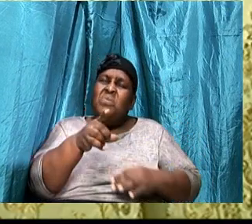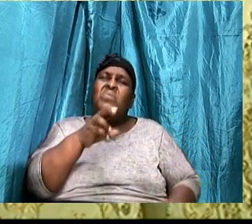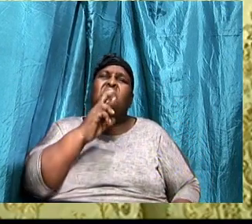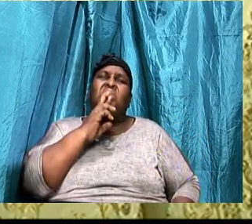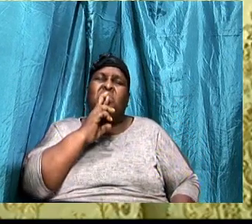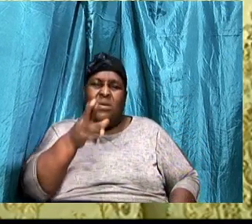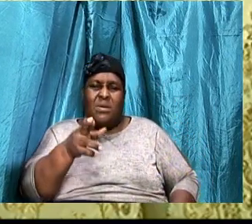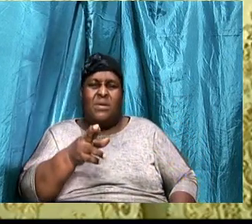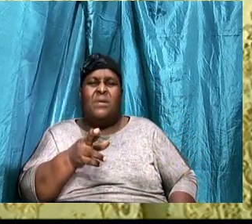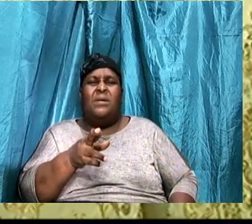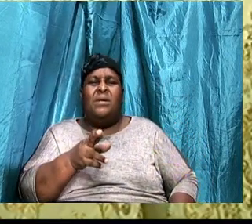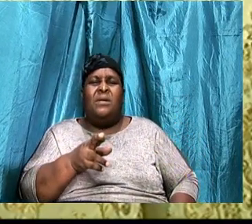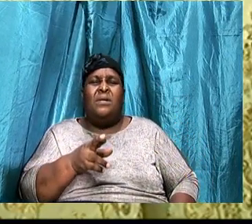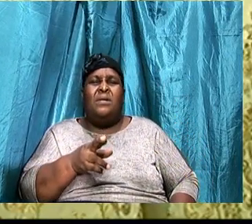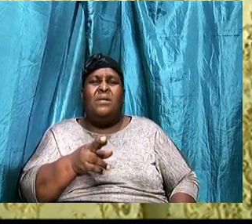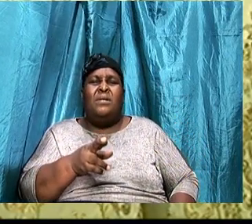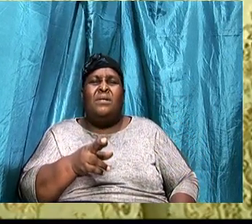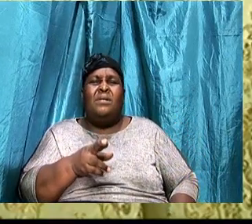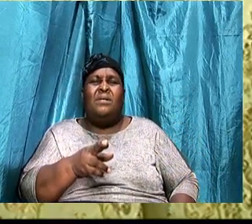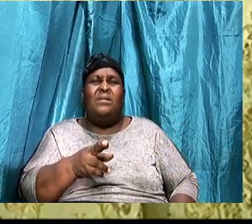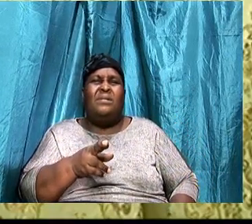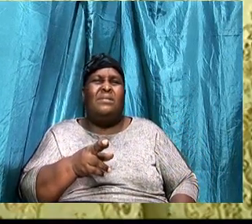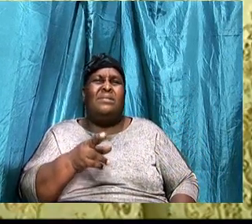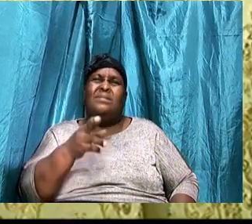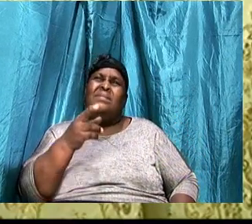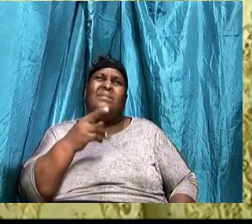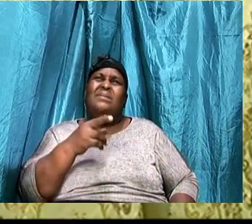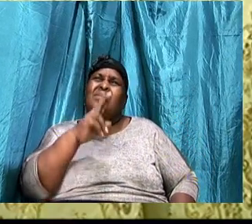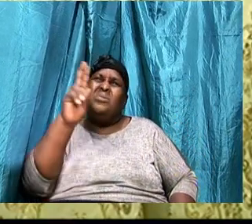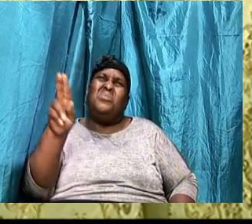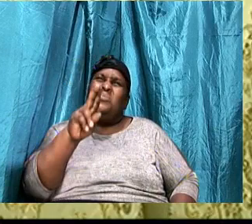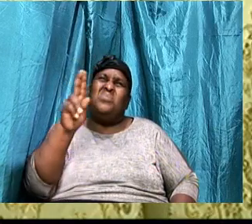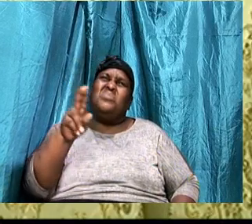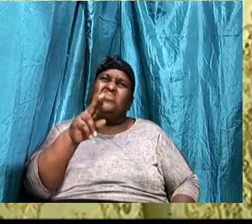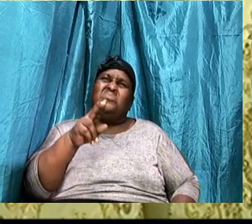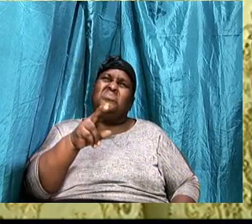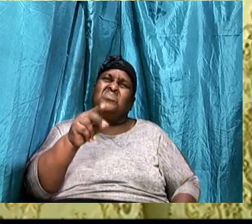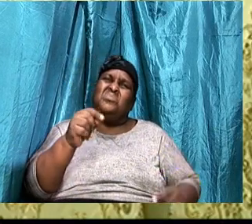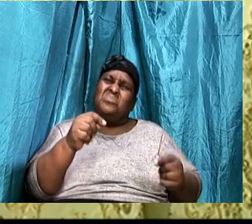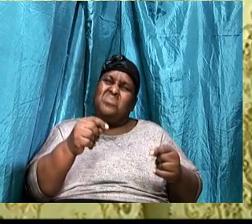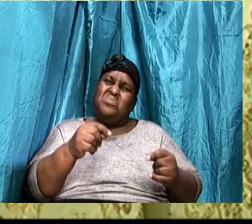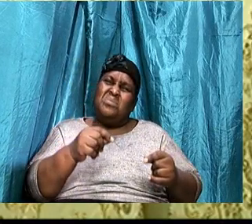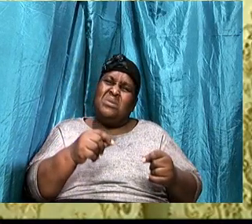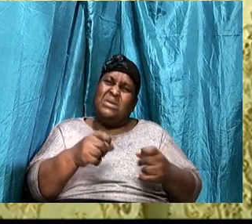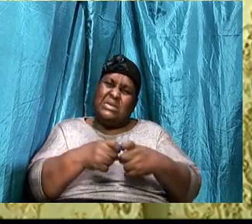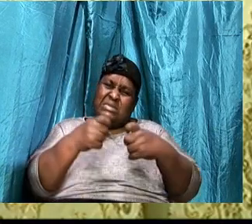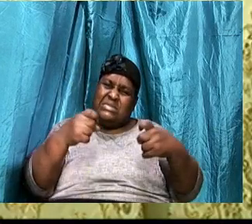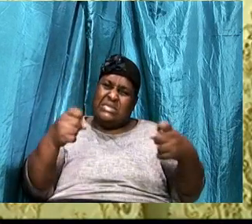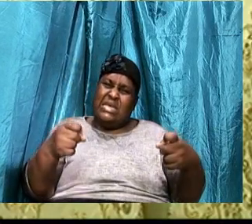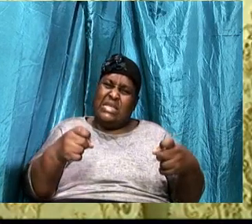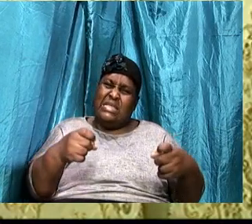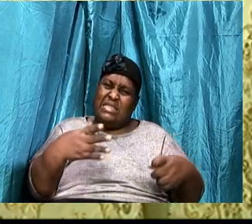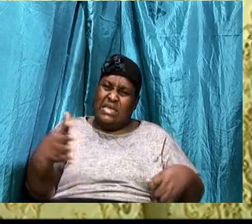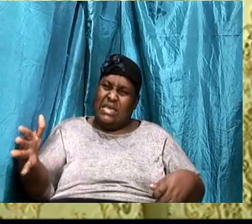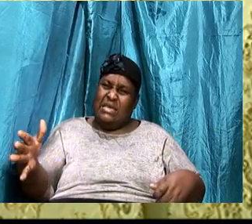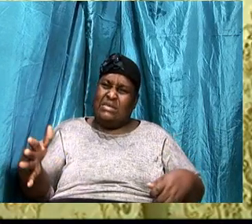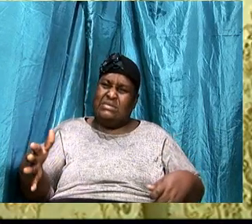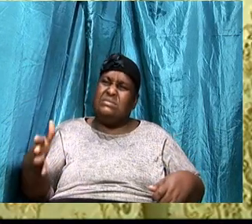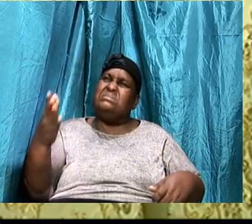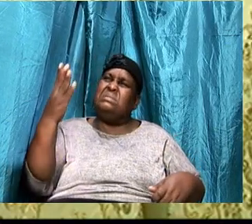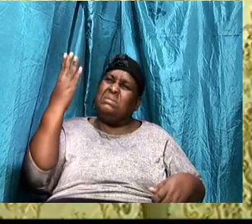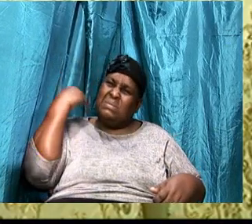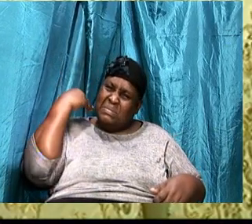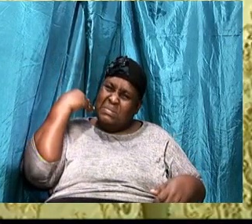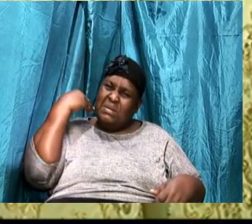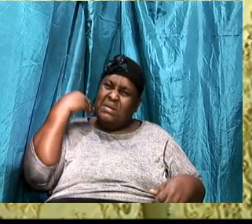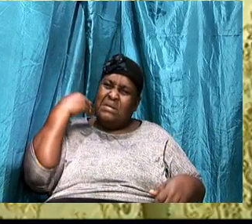going back to the things that you used to do, there is a problem. And I am